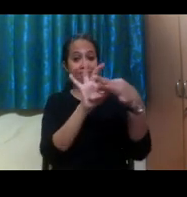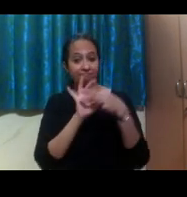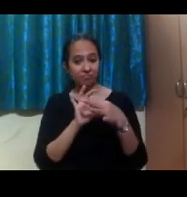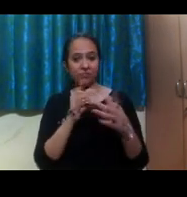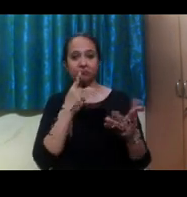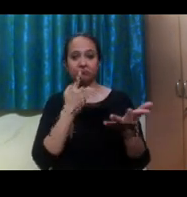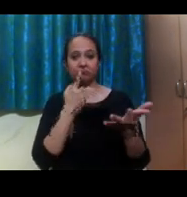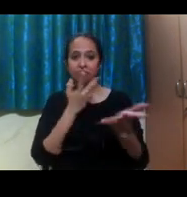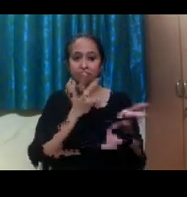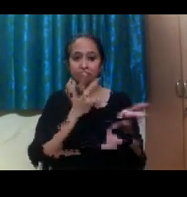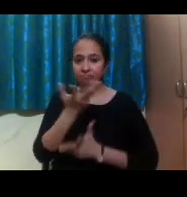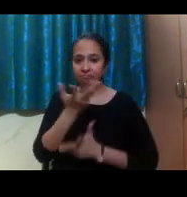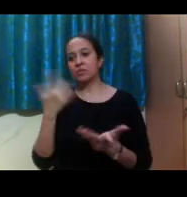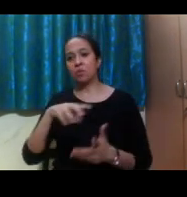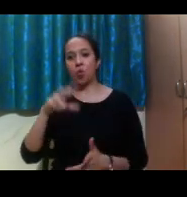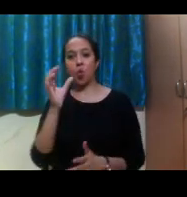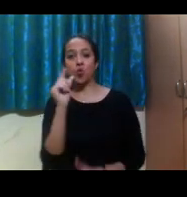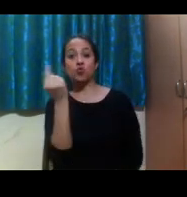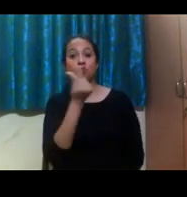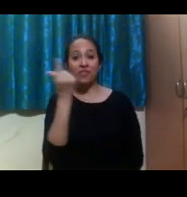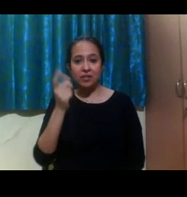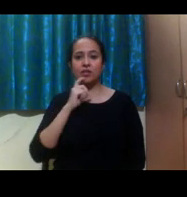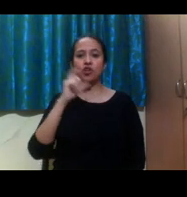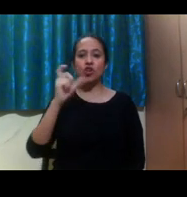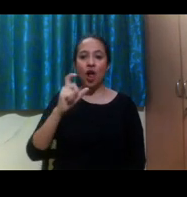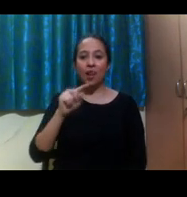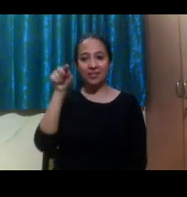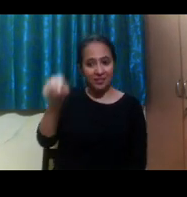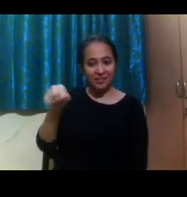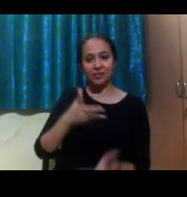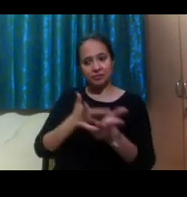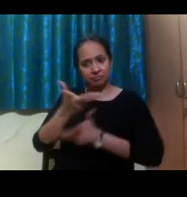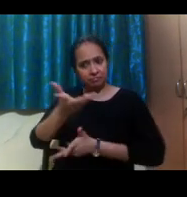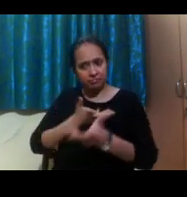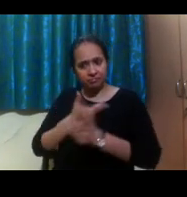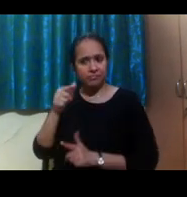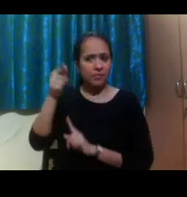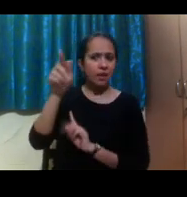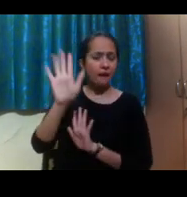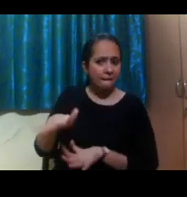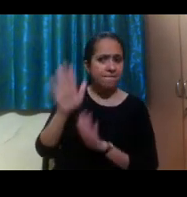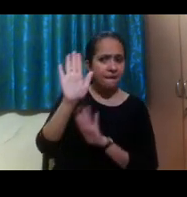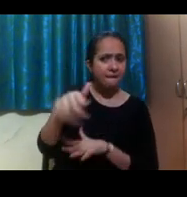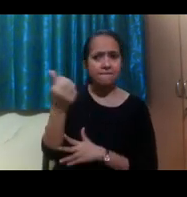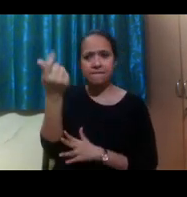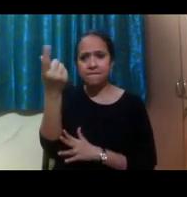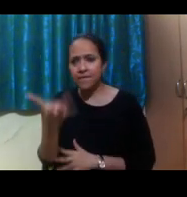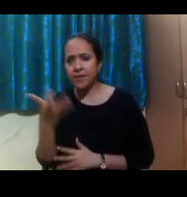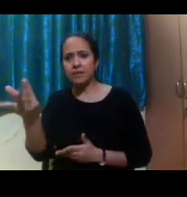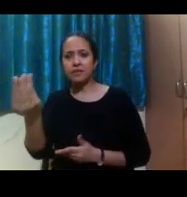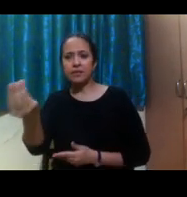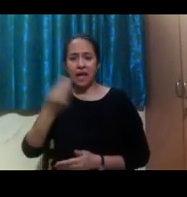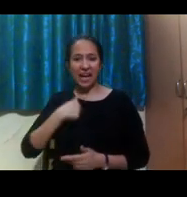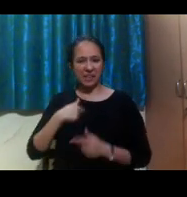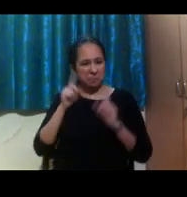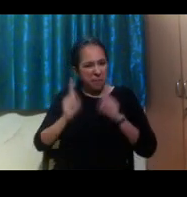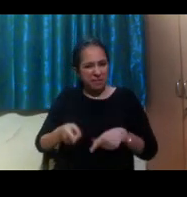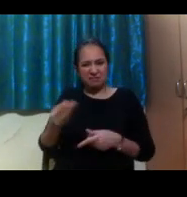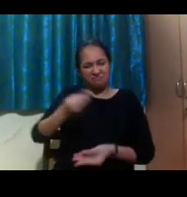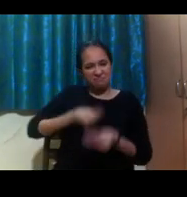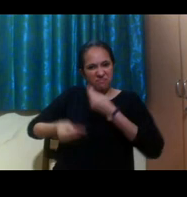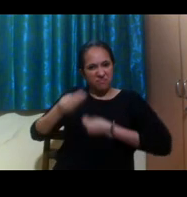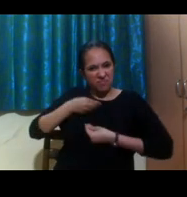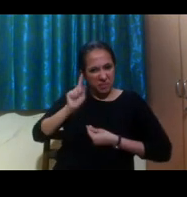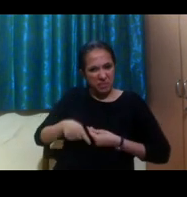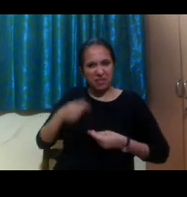with your campus with the disability office, and really understanding more about these things. And if you do have any